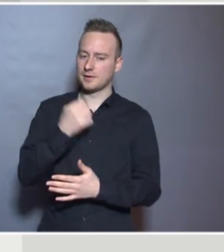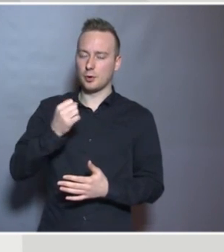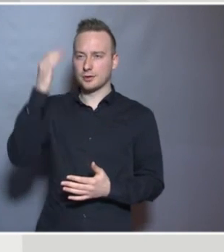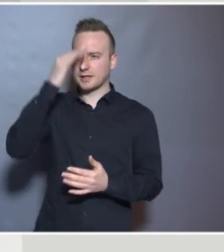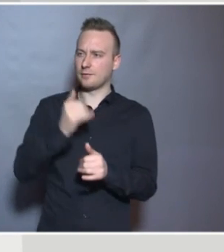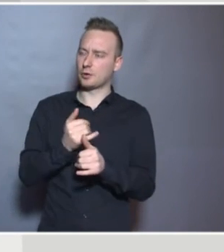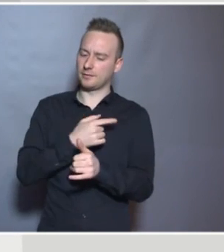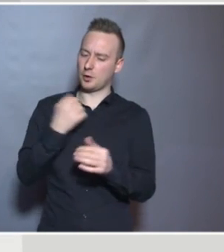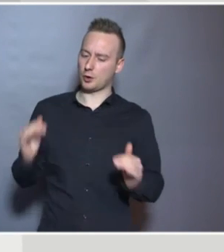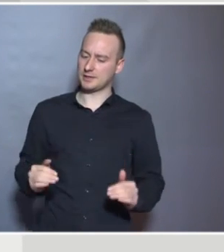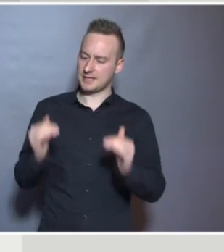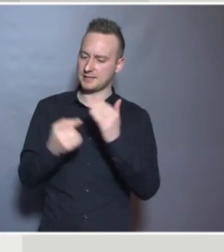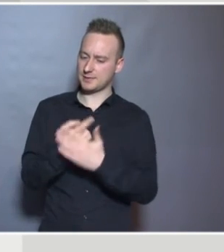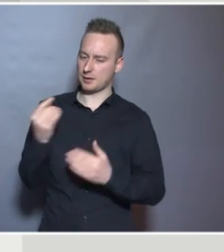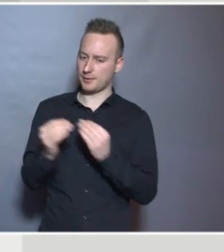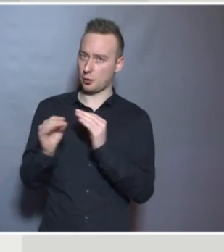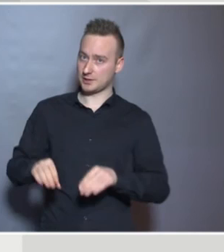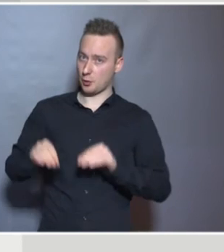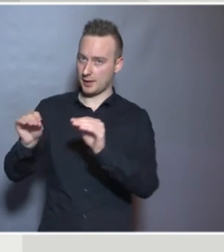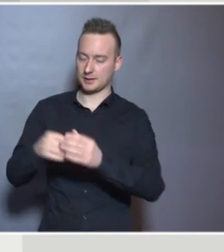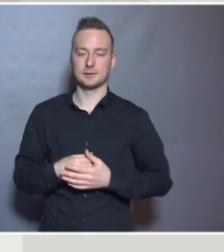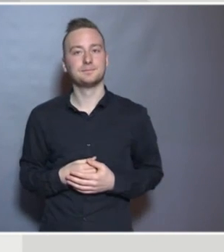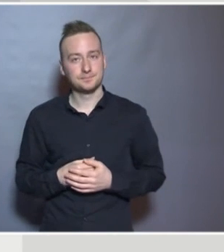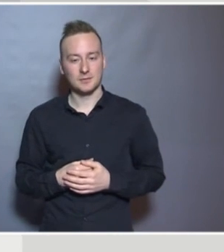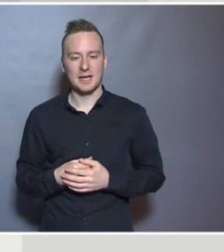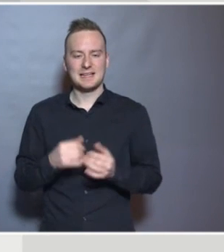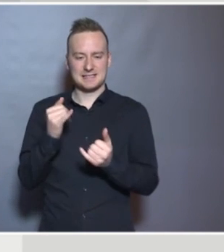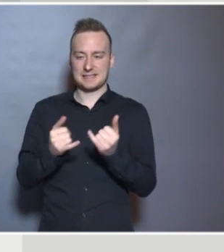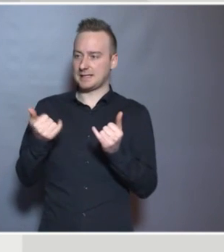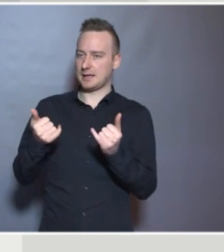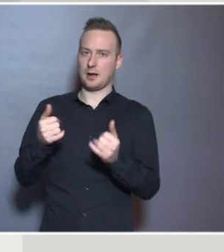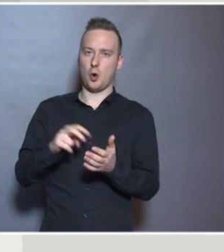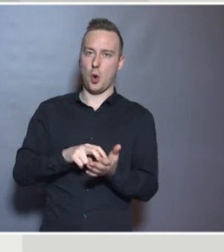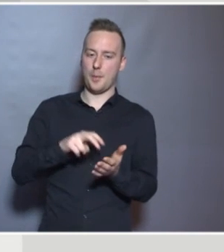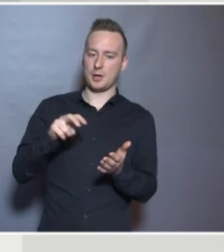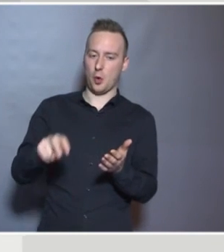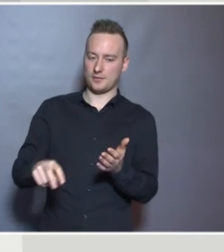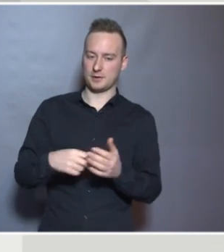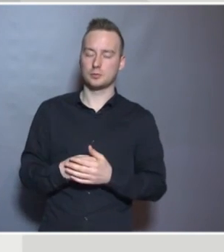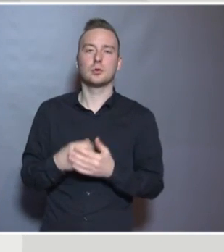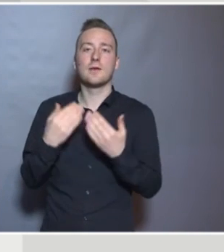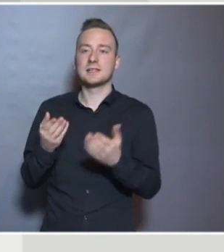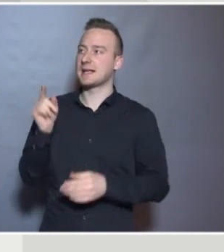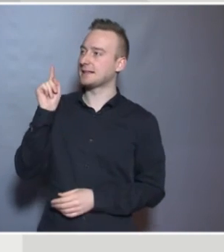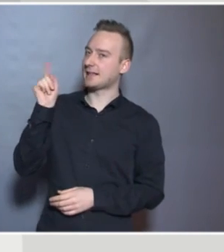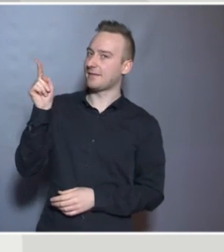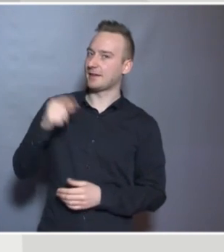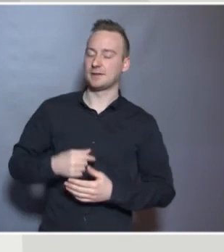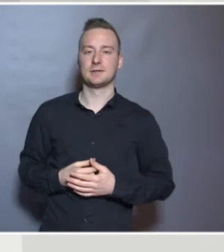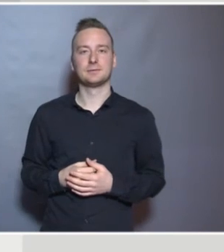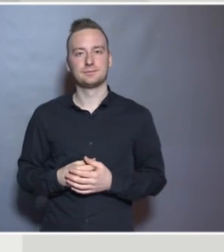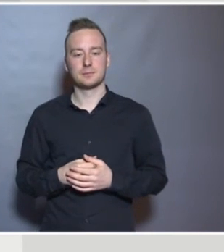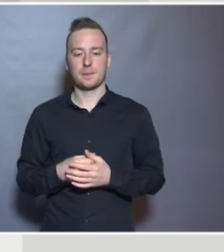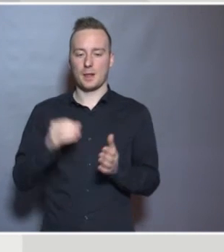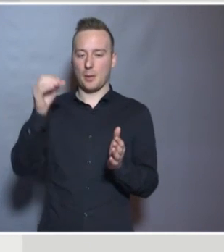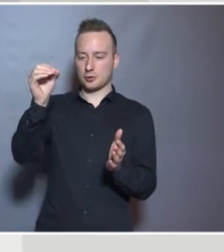education? I think I'll skip the last one, and yes, I'll show you this one. The